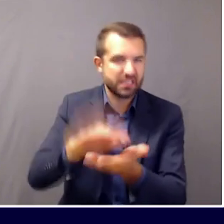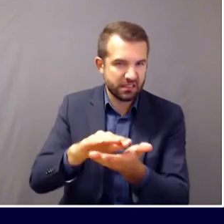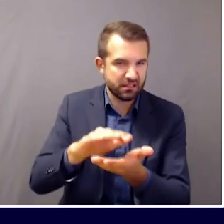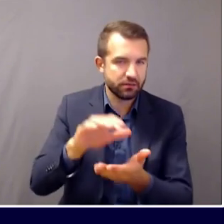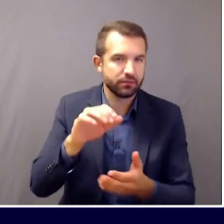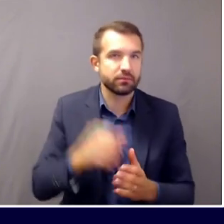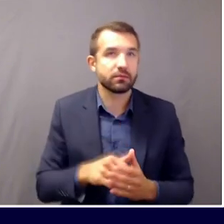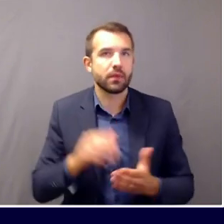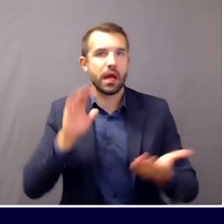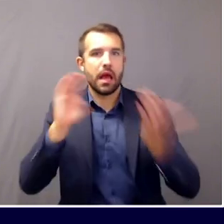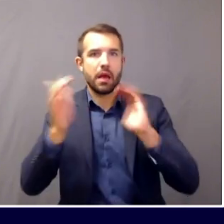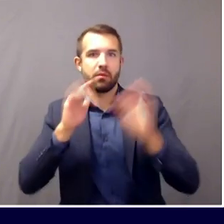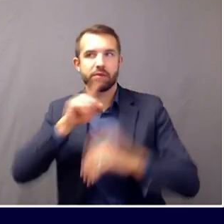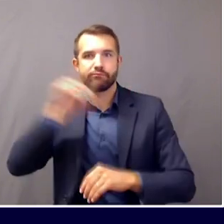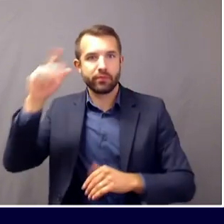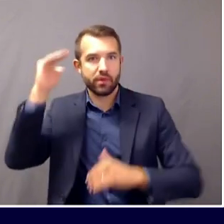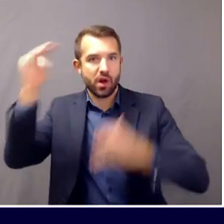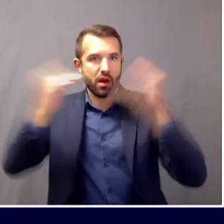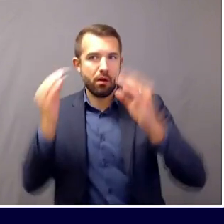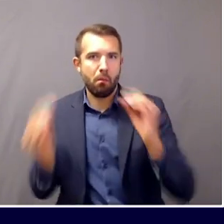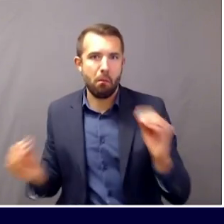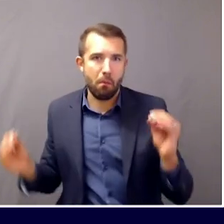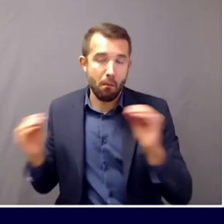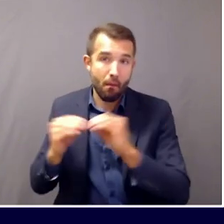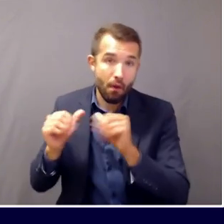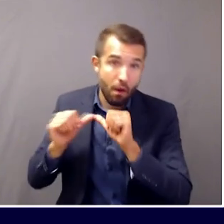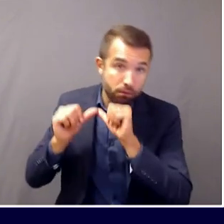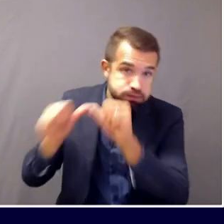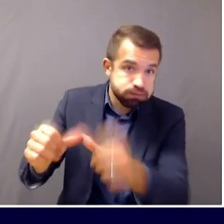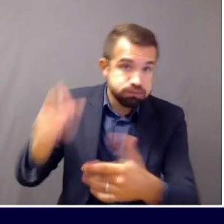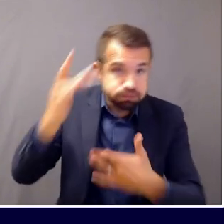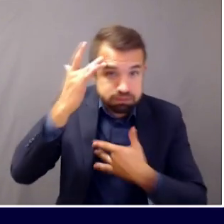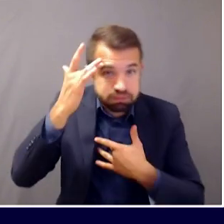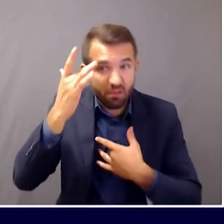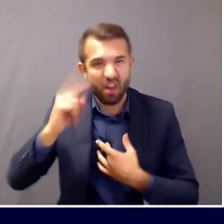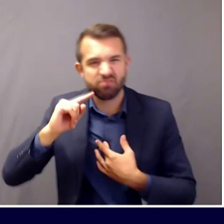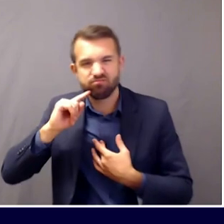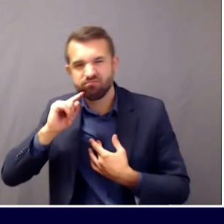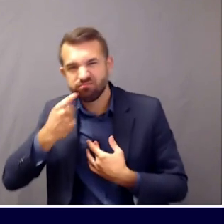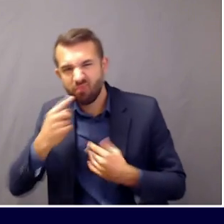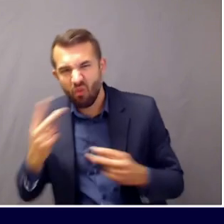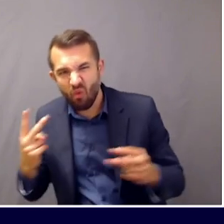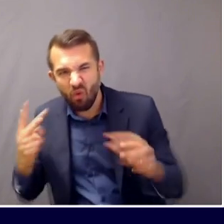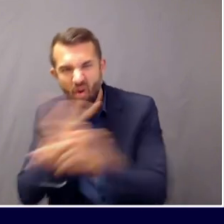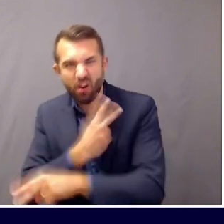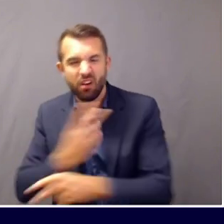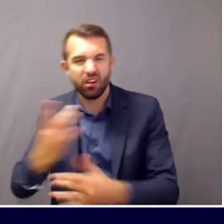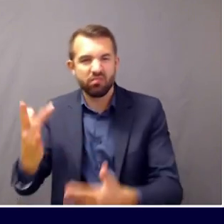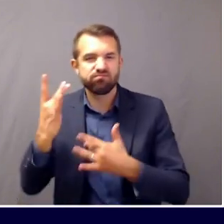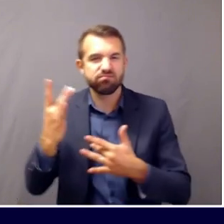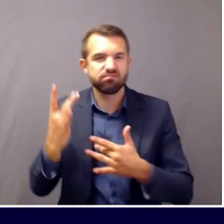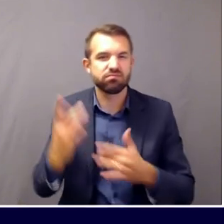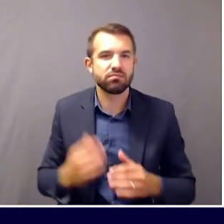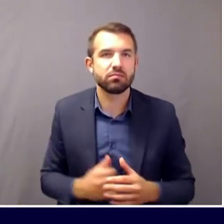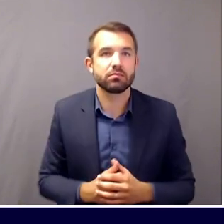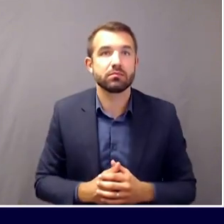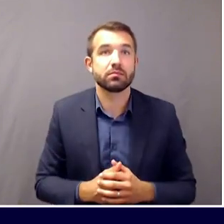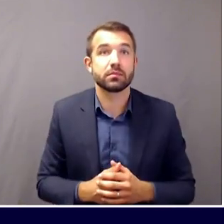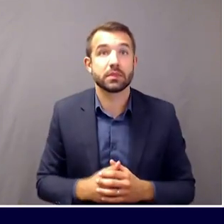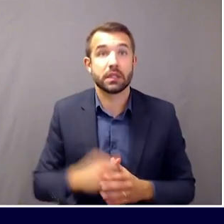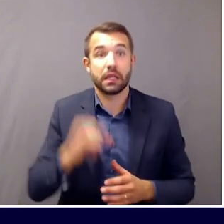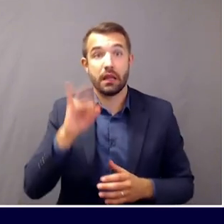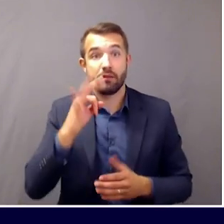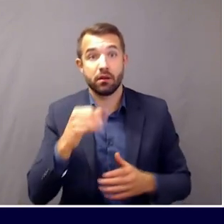children need to be hospitalized, there can be rare complications that can be very severe for them. As to the latter question,